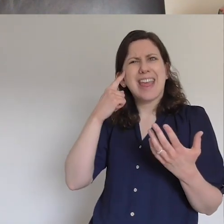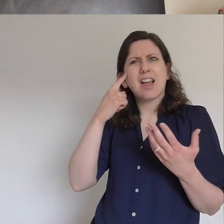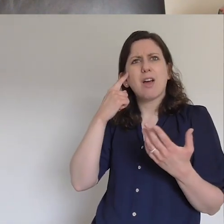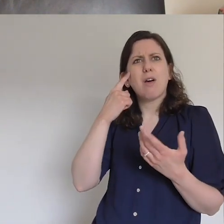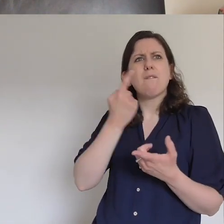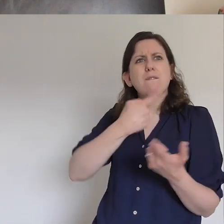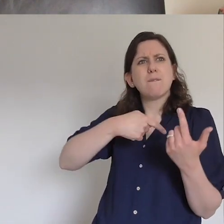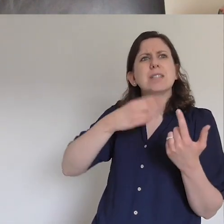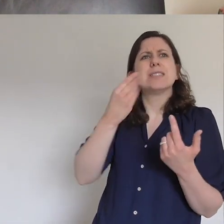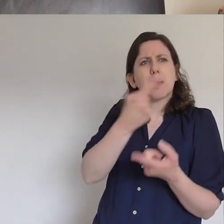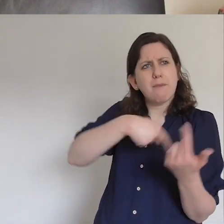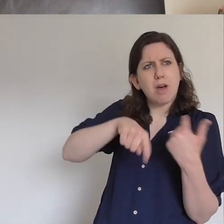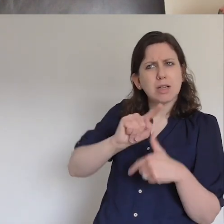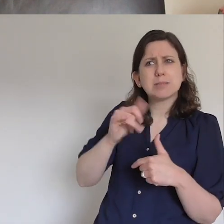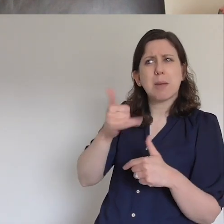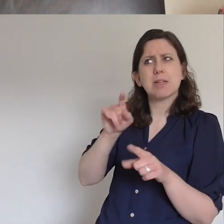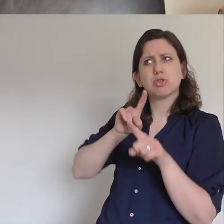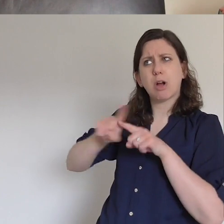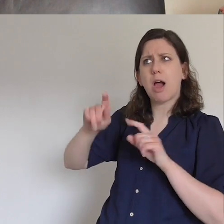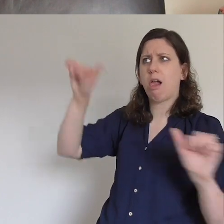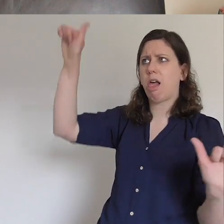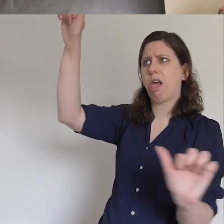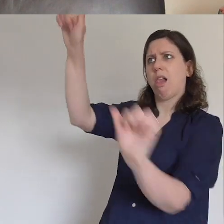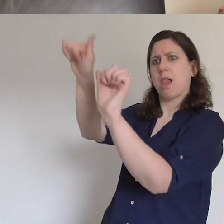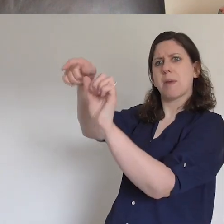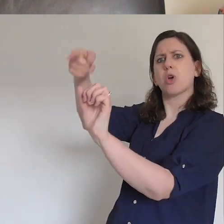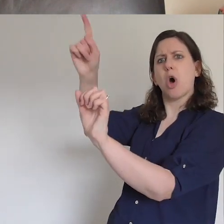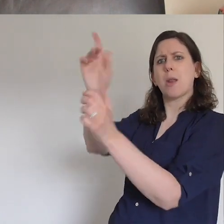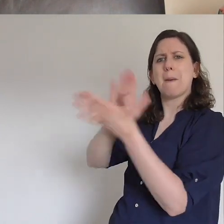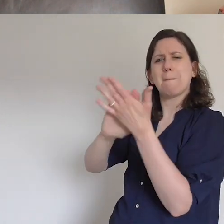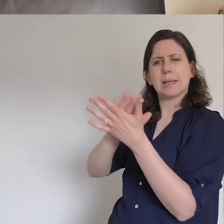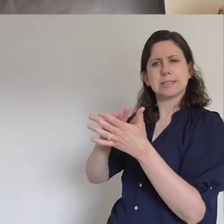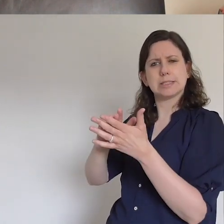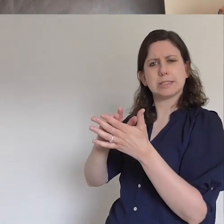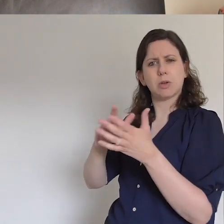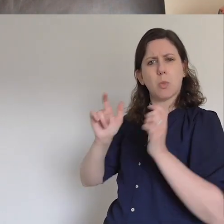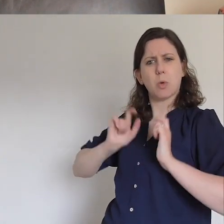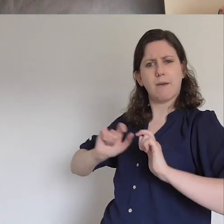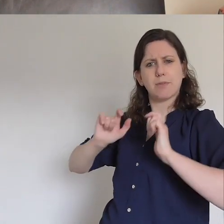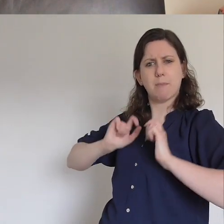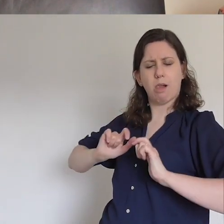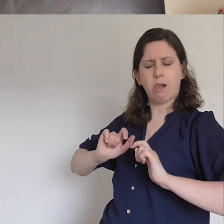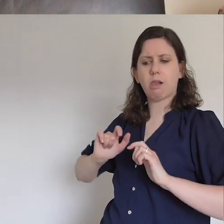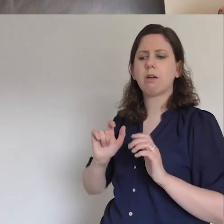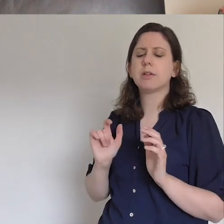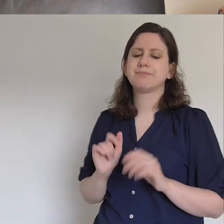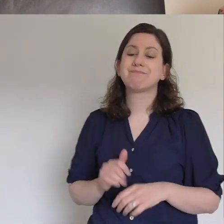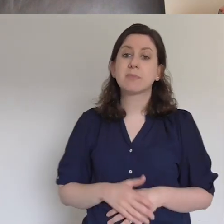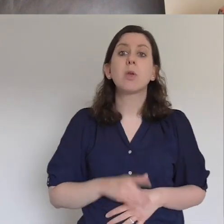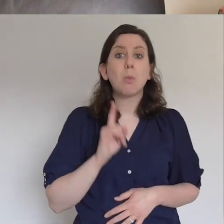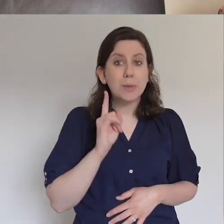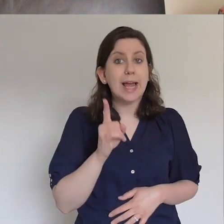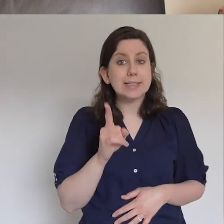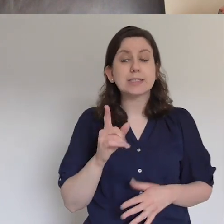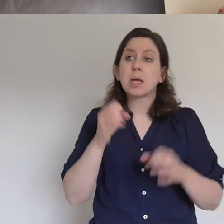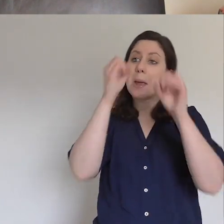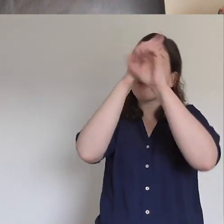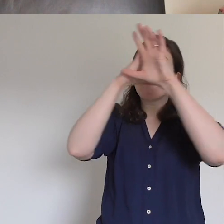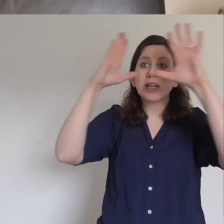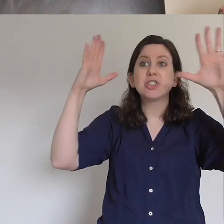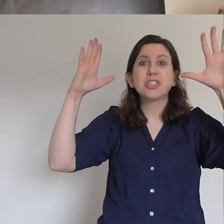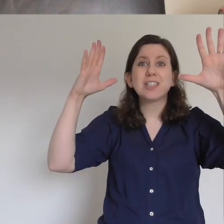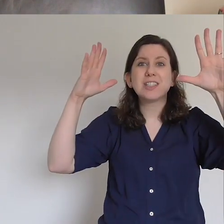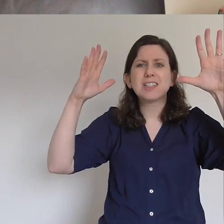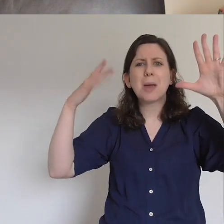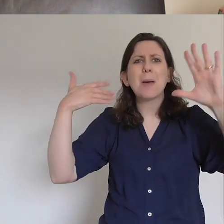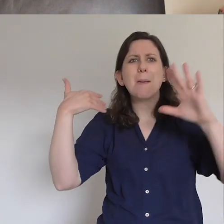What do you think? That's really challenging. I mean, just imagine getting into trouble because God is up to something.